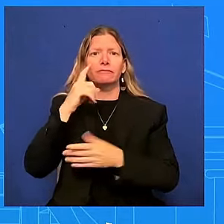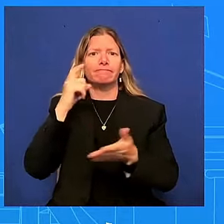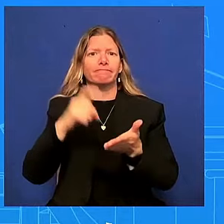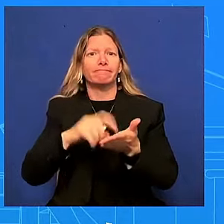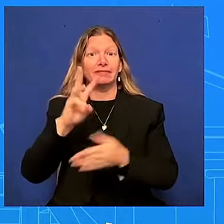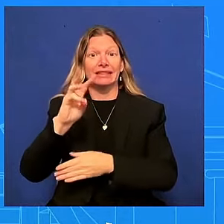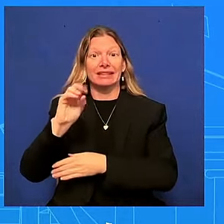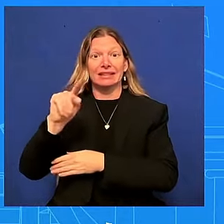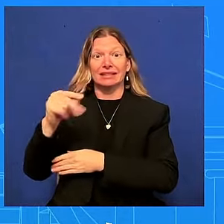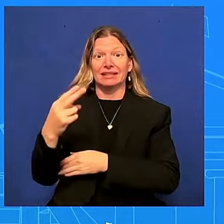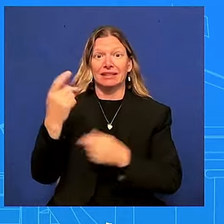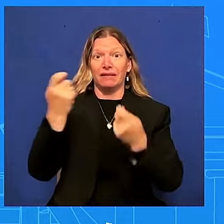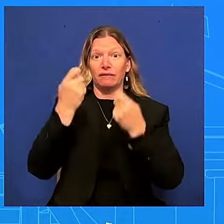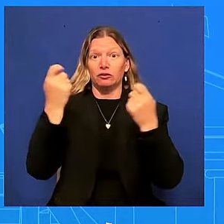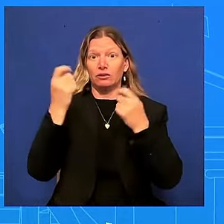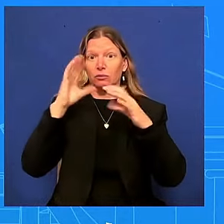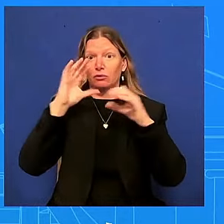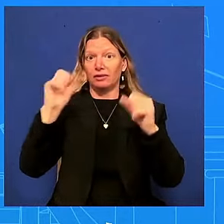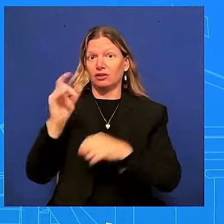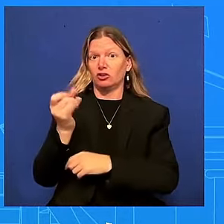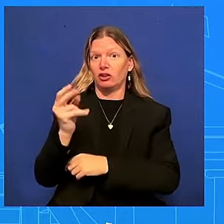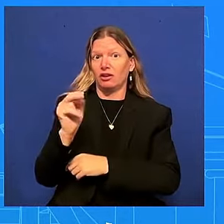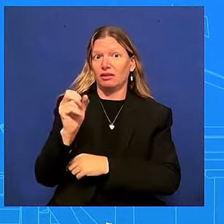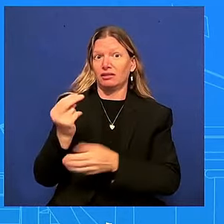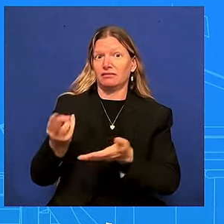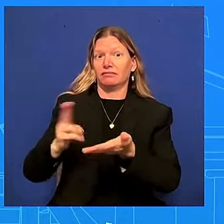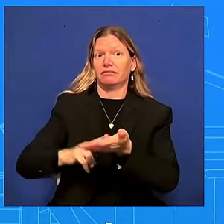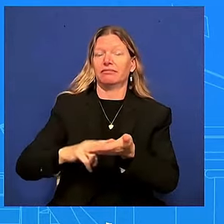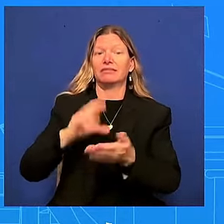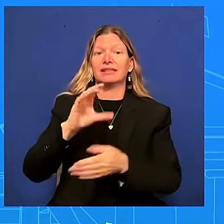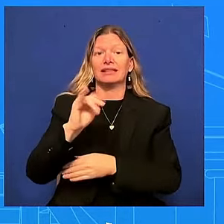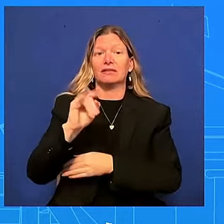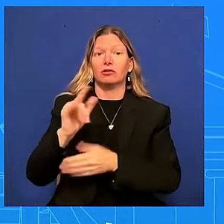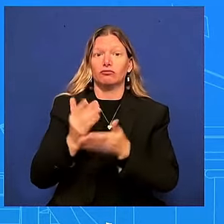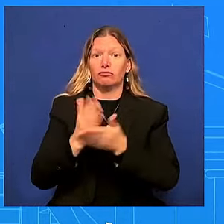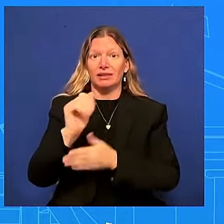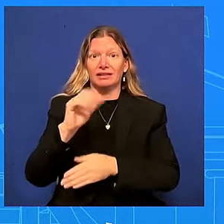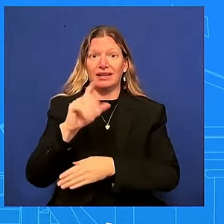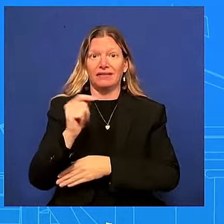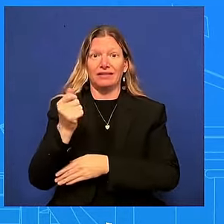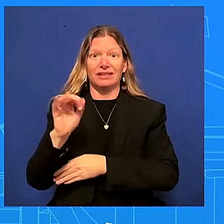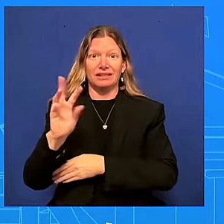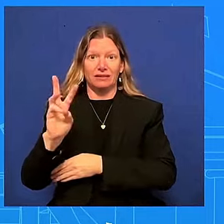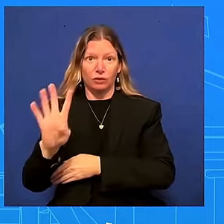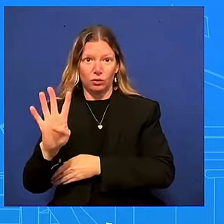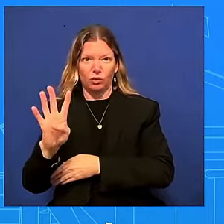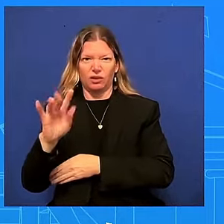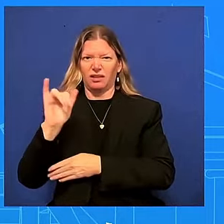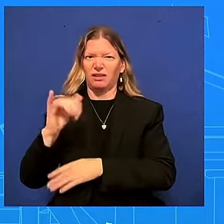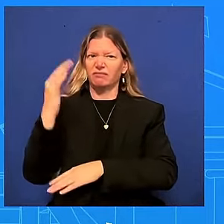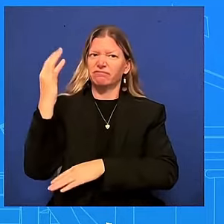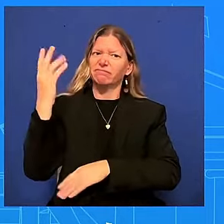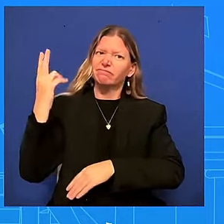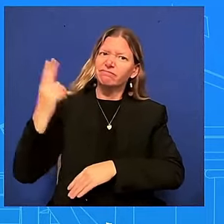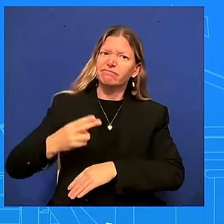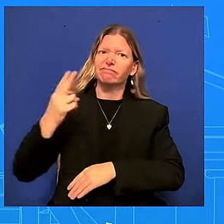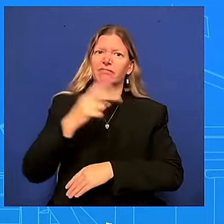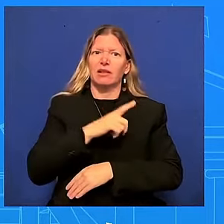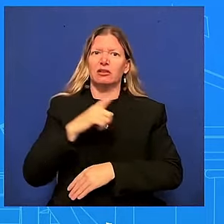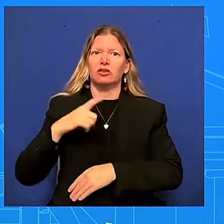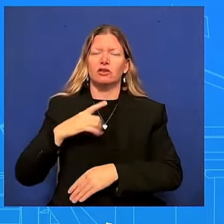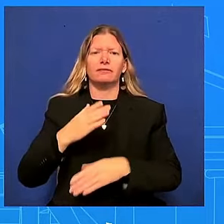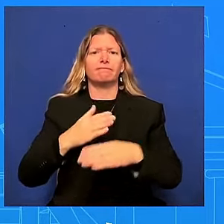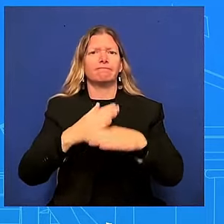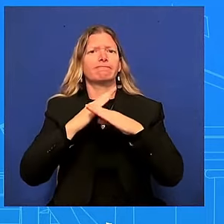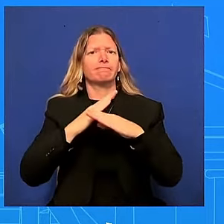landmark legislation prohibited discrimination on the basis of race color religion sex or national origin and serves as the